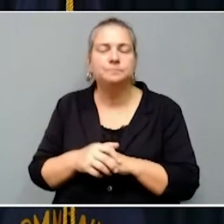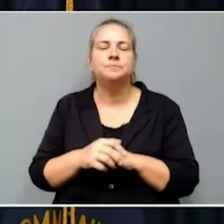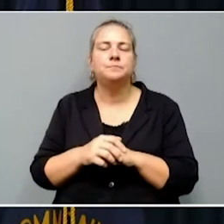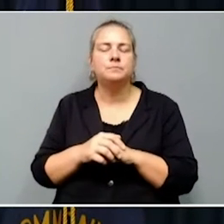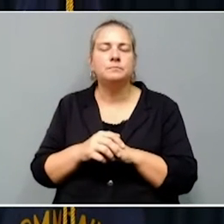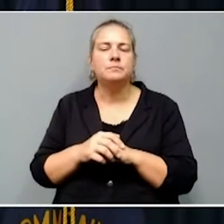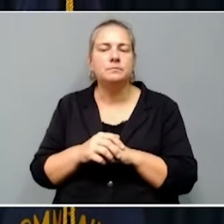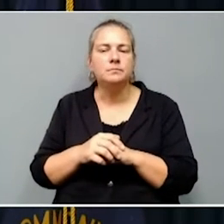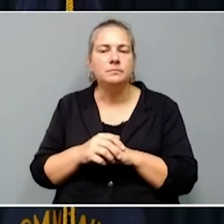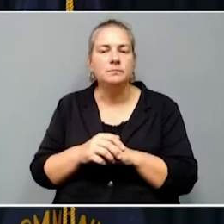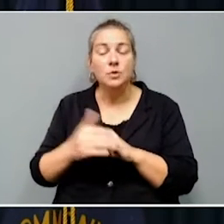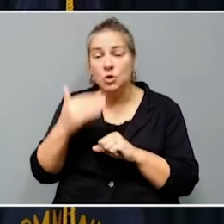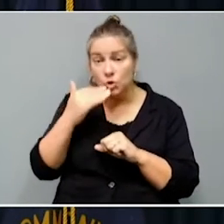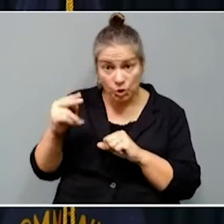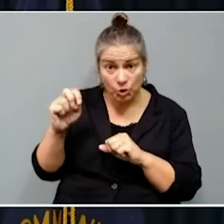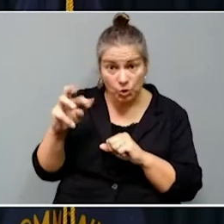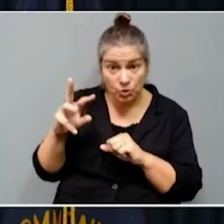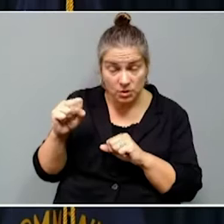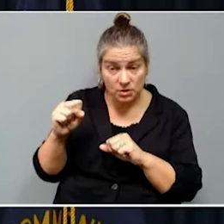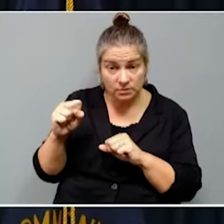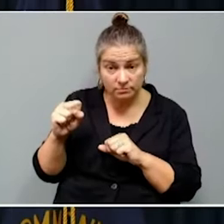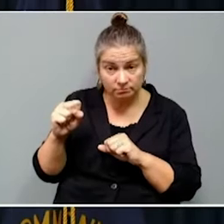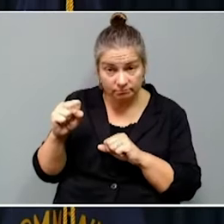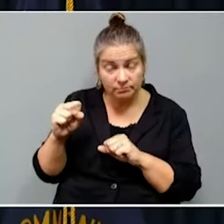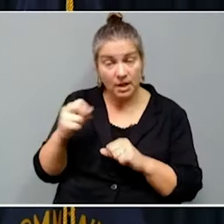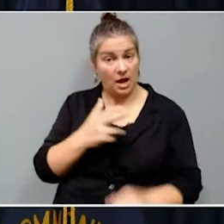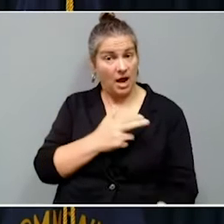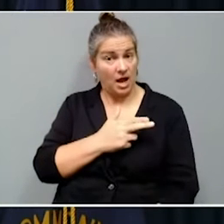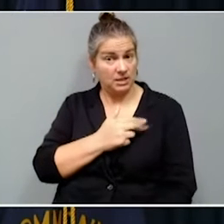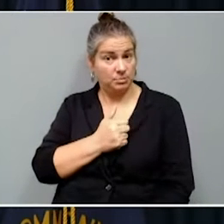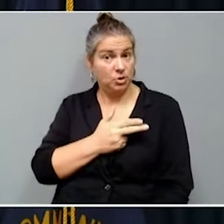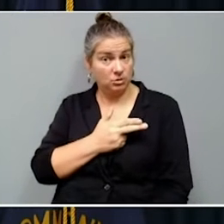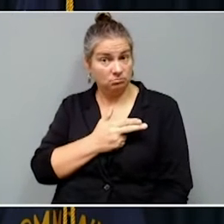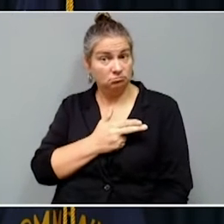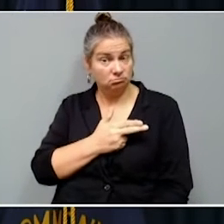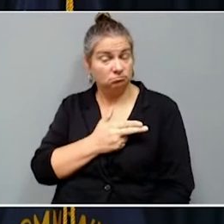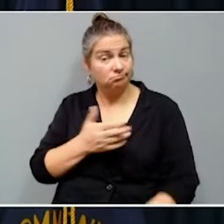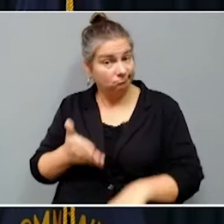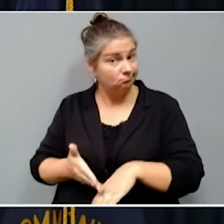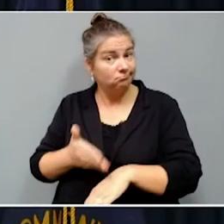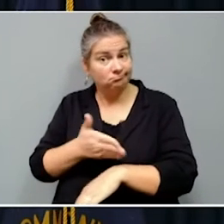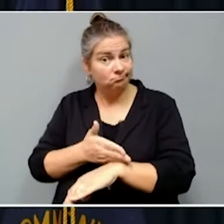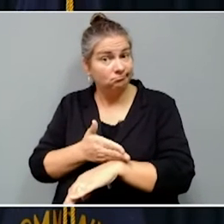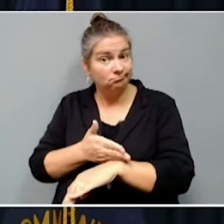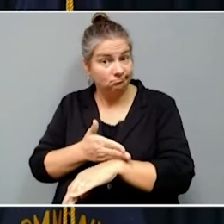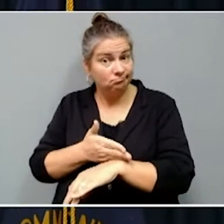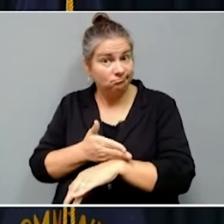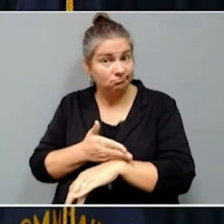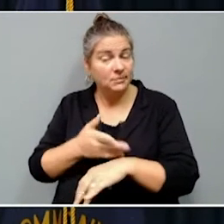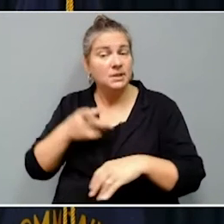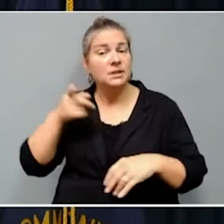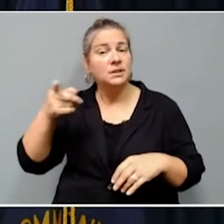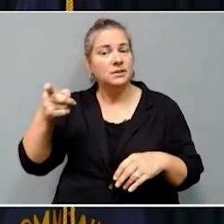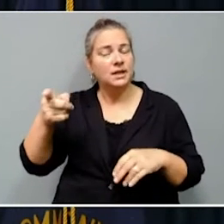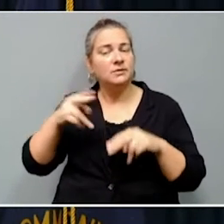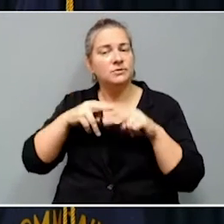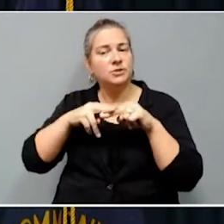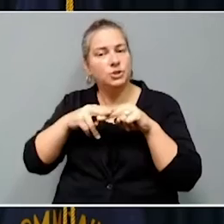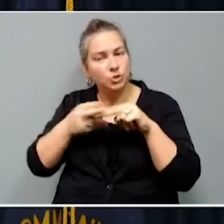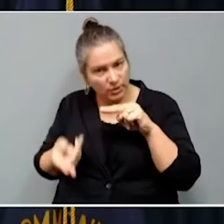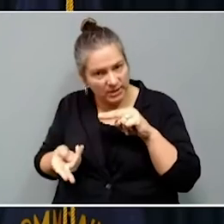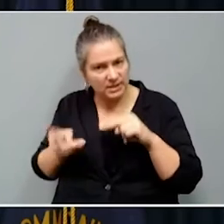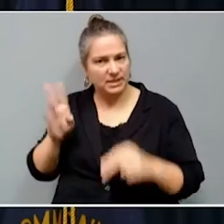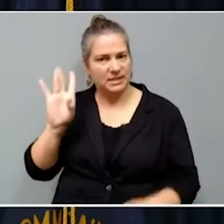his Team Kentucky update Thursday afternoon, Governor Andy Beshear noted that hospitalizations for COVID-19 have fallen 17 percent